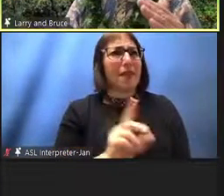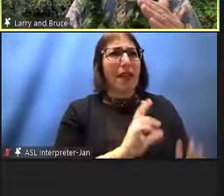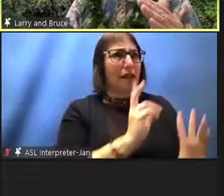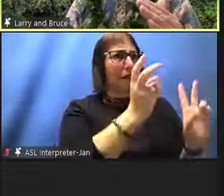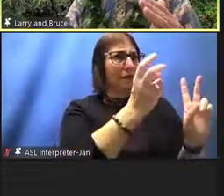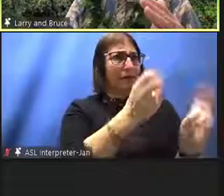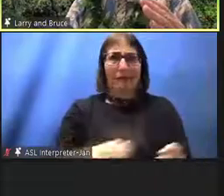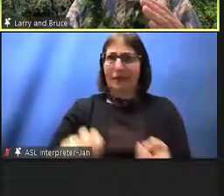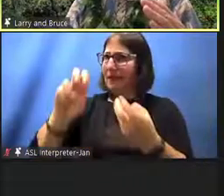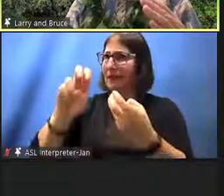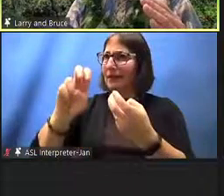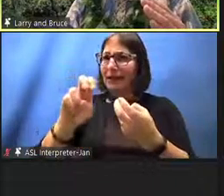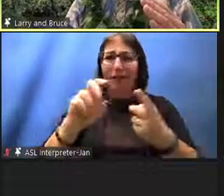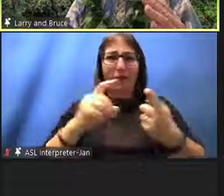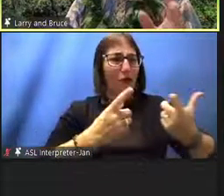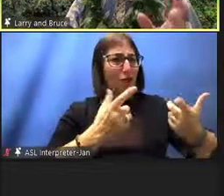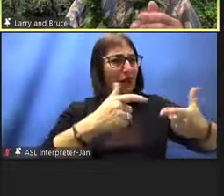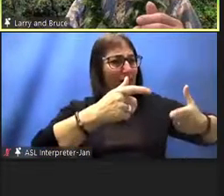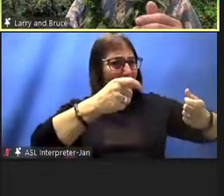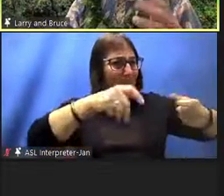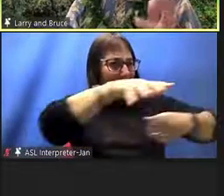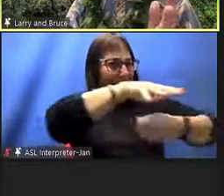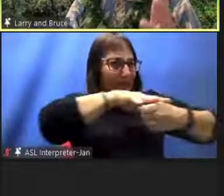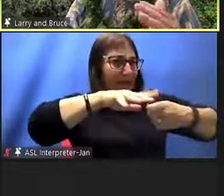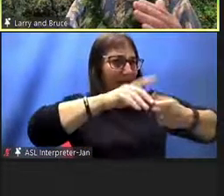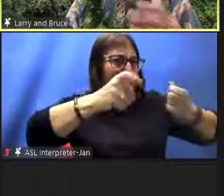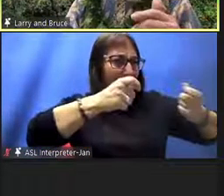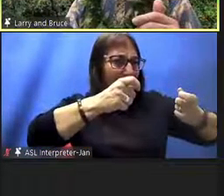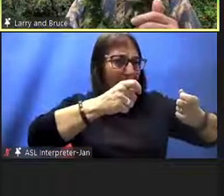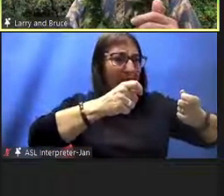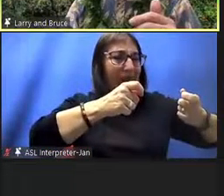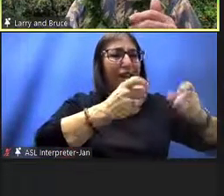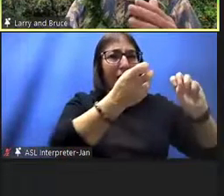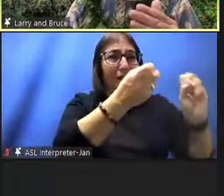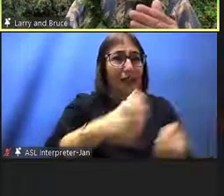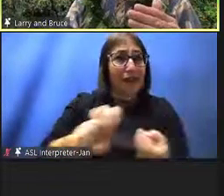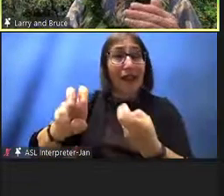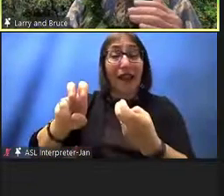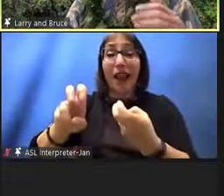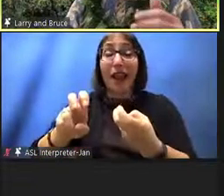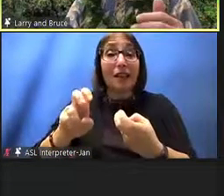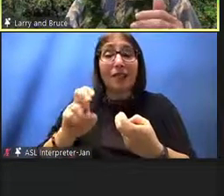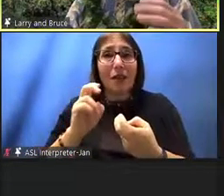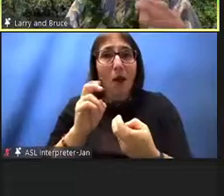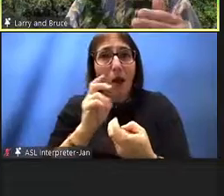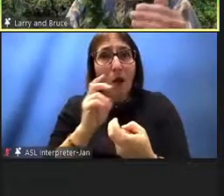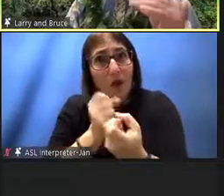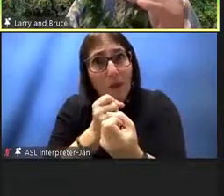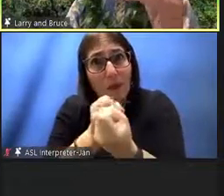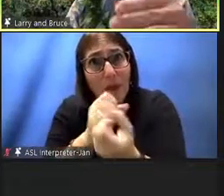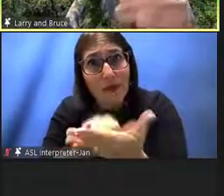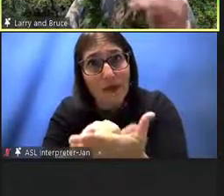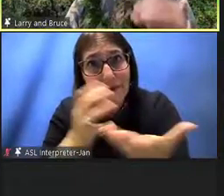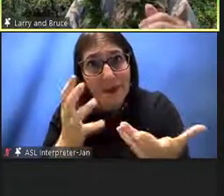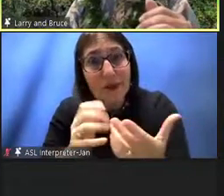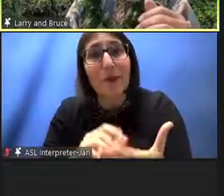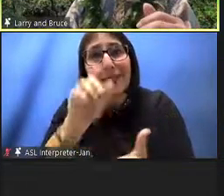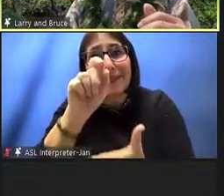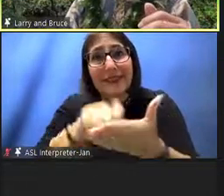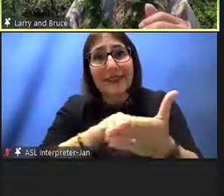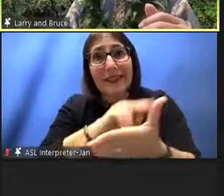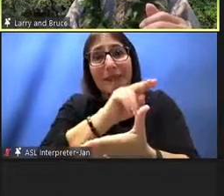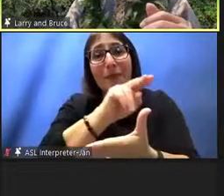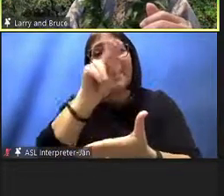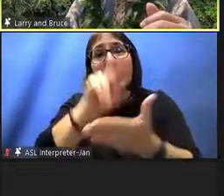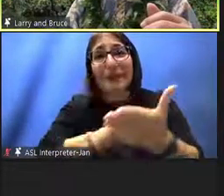being assisted with this thing called litter literacy and because the literacy is very much connected